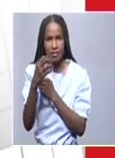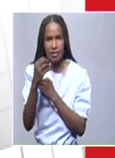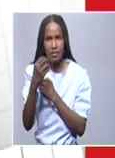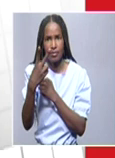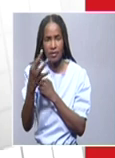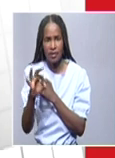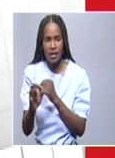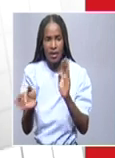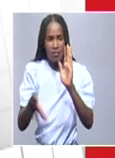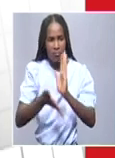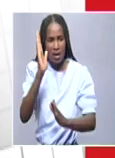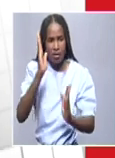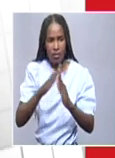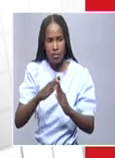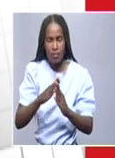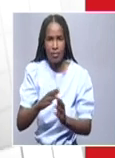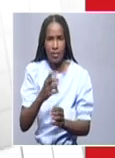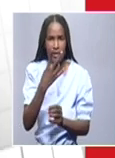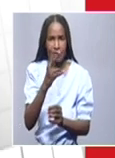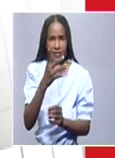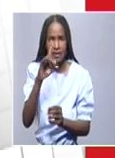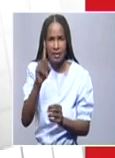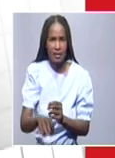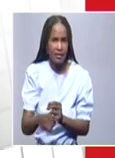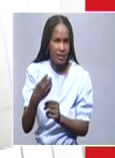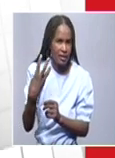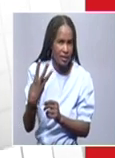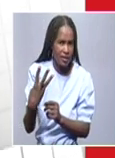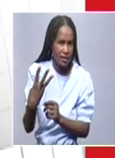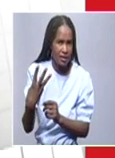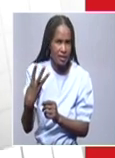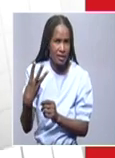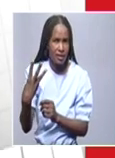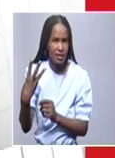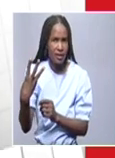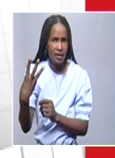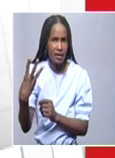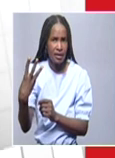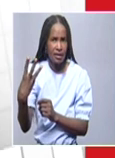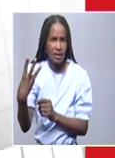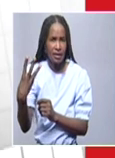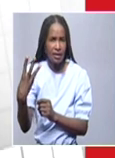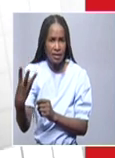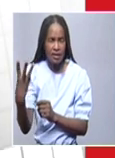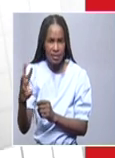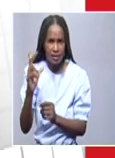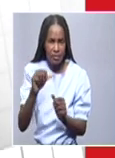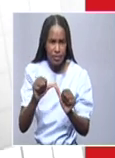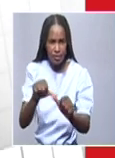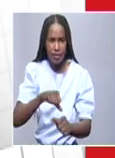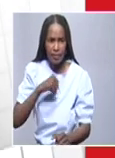Those discharged from quarantined, 78,336. Persons currently in quarantine,